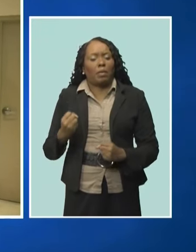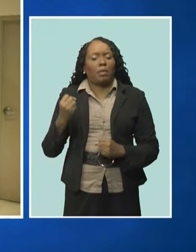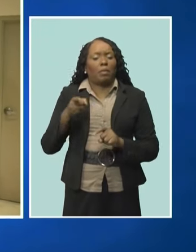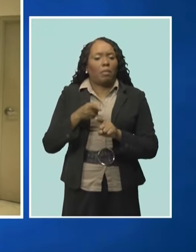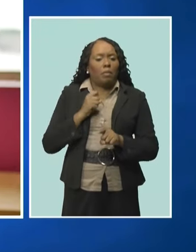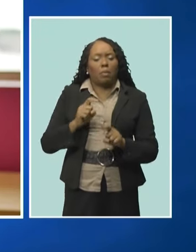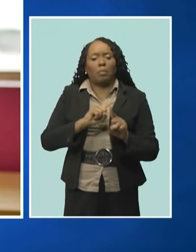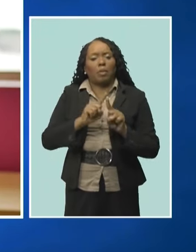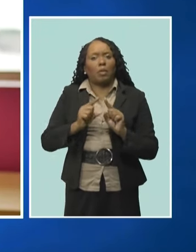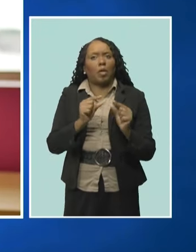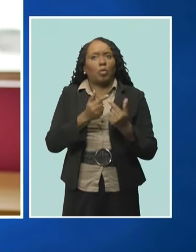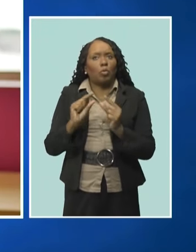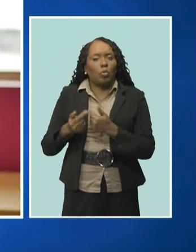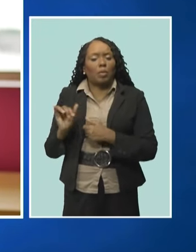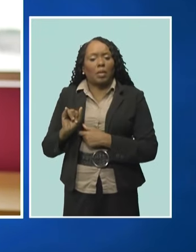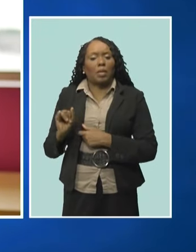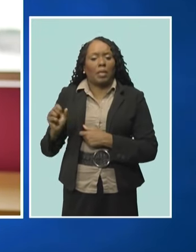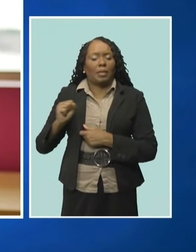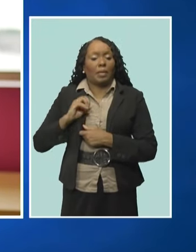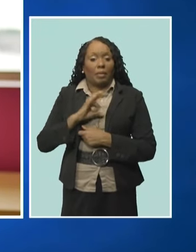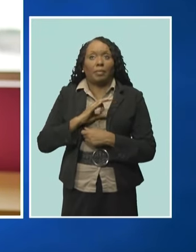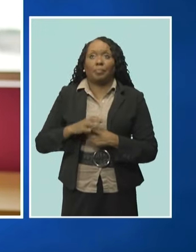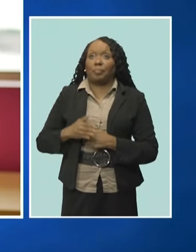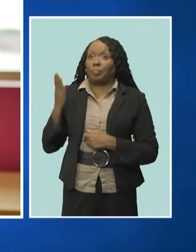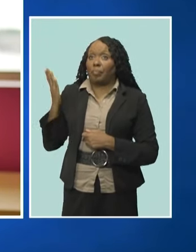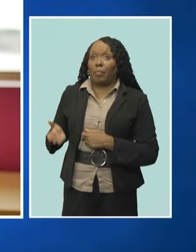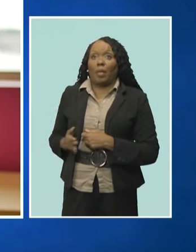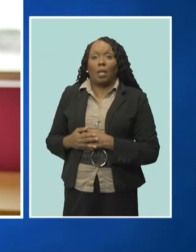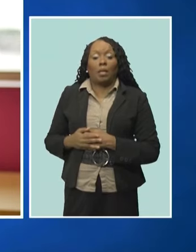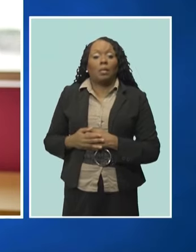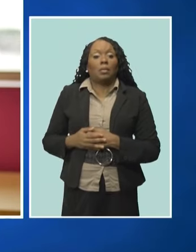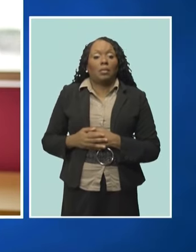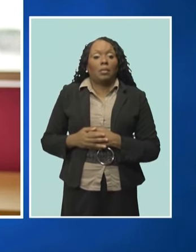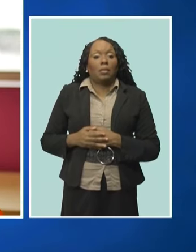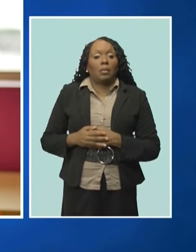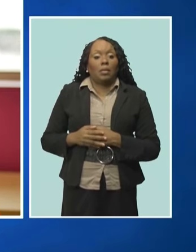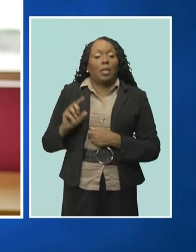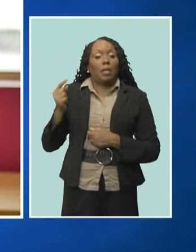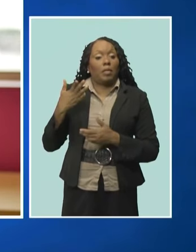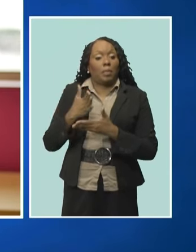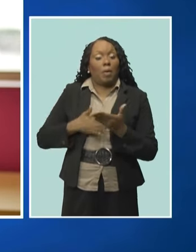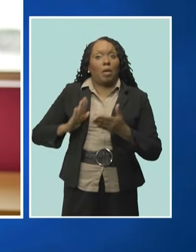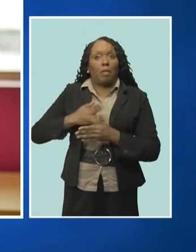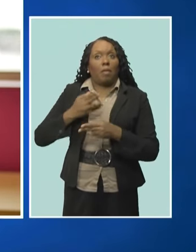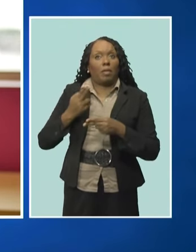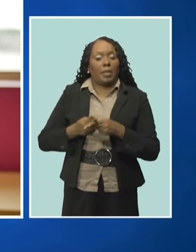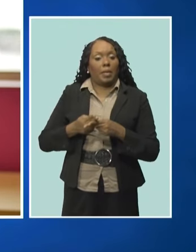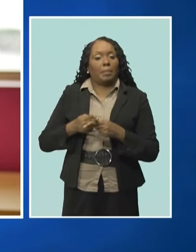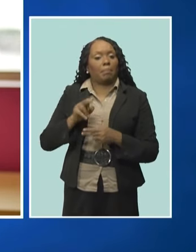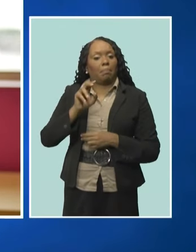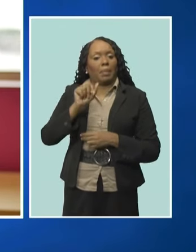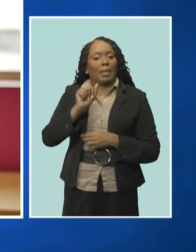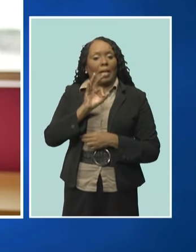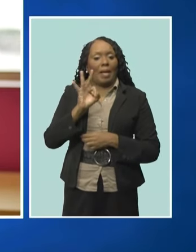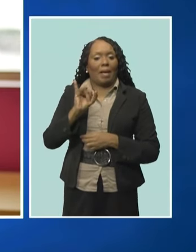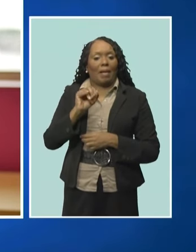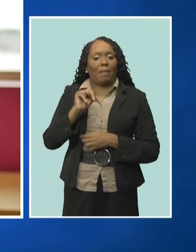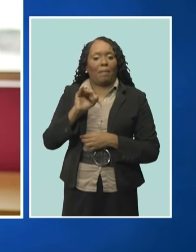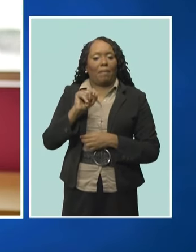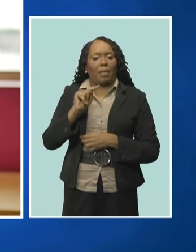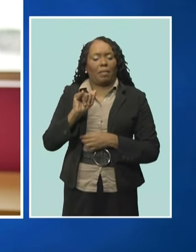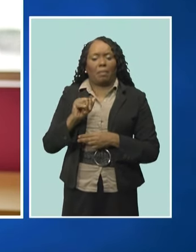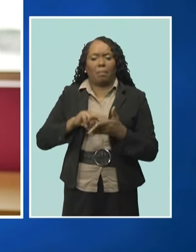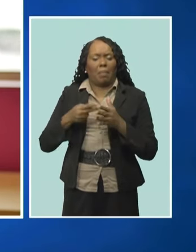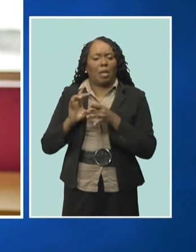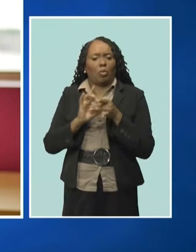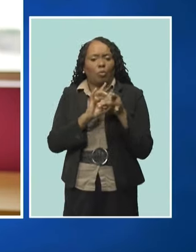The first part of our name, Affinity, really means, really evokes a sense of closeness and understanding, being